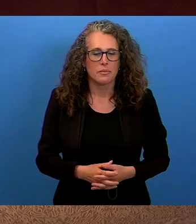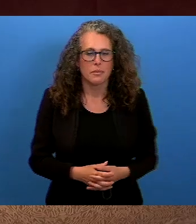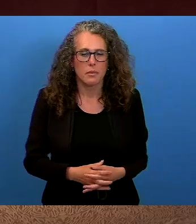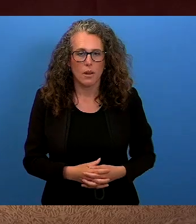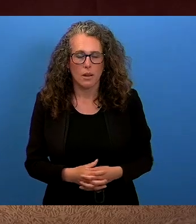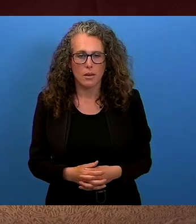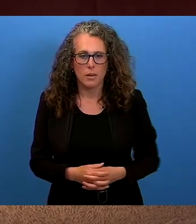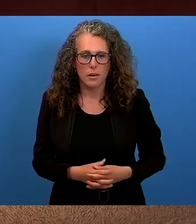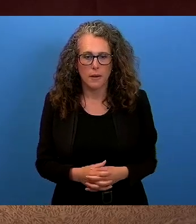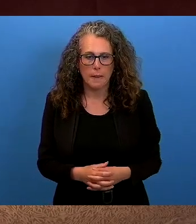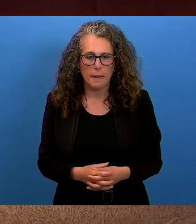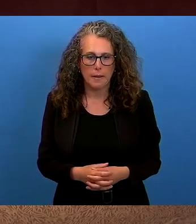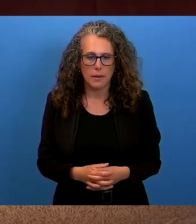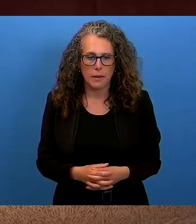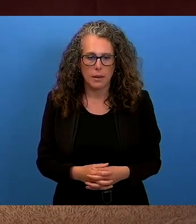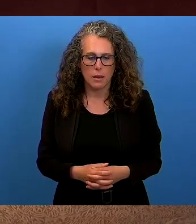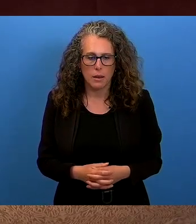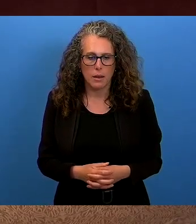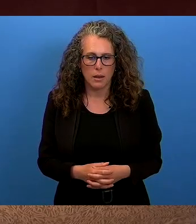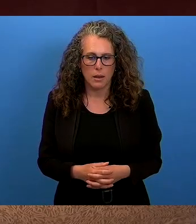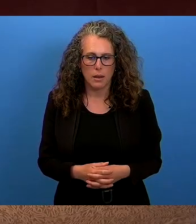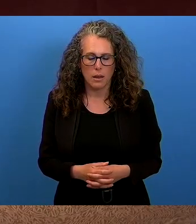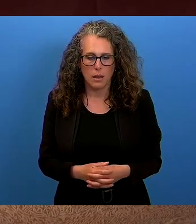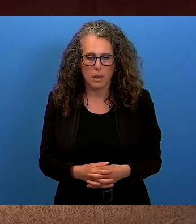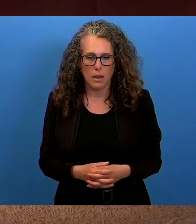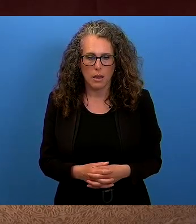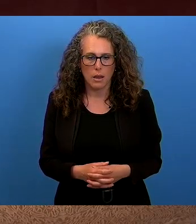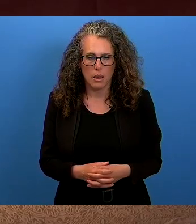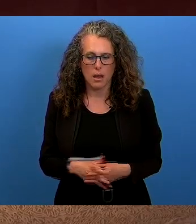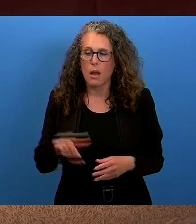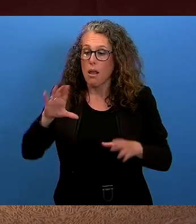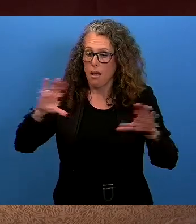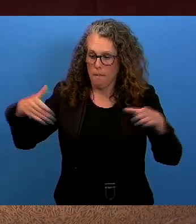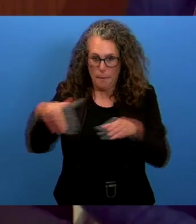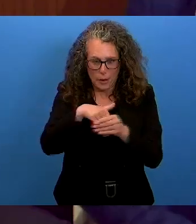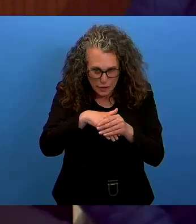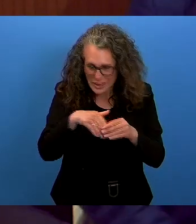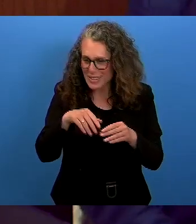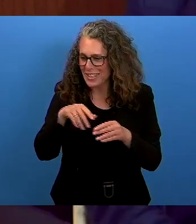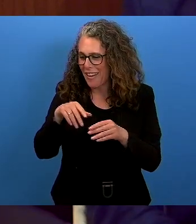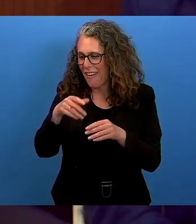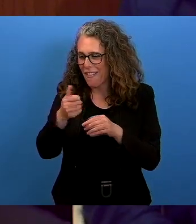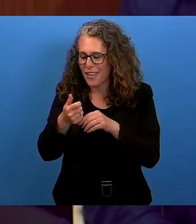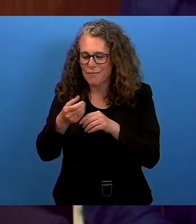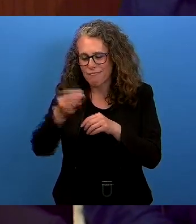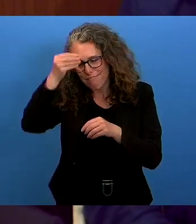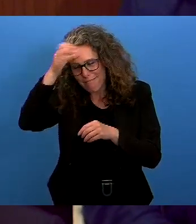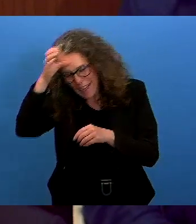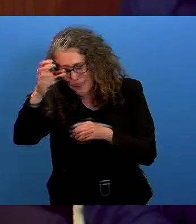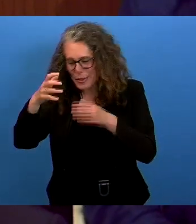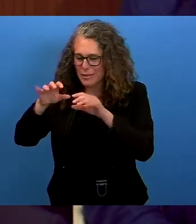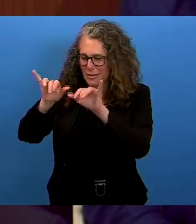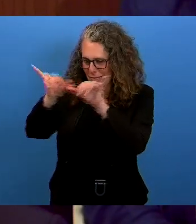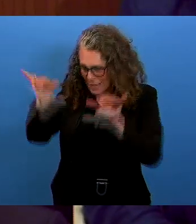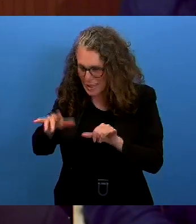Thank you, Madam Chair, Mr. President, members of the Expert Mechanism, representatives of indigenous peoples, excellencies,